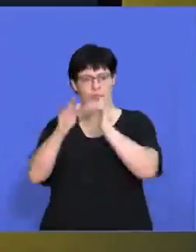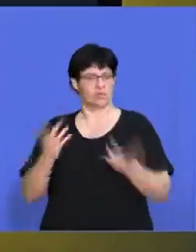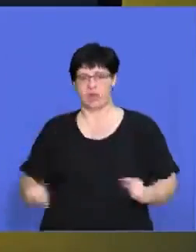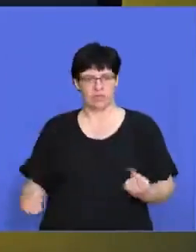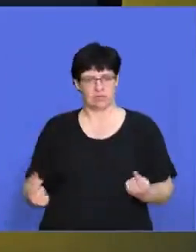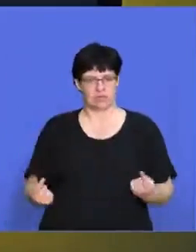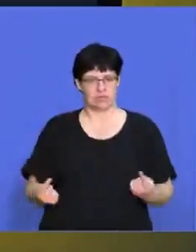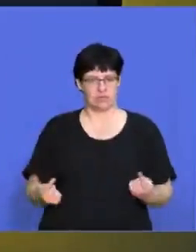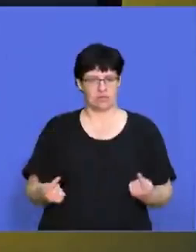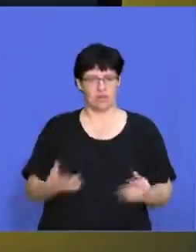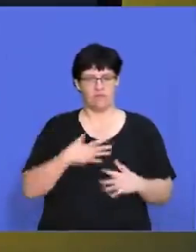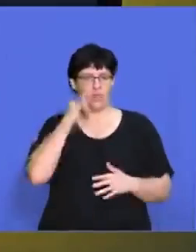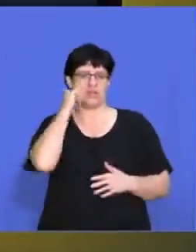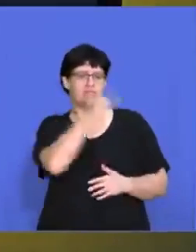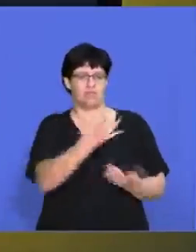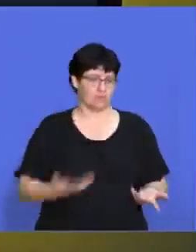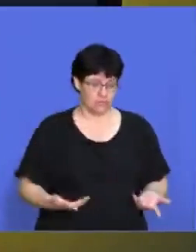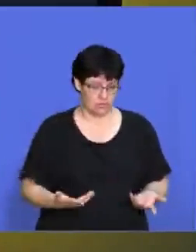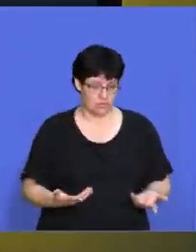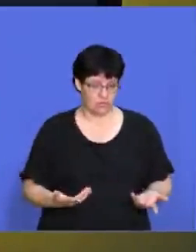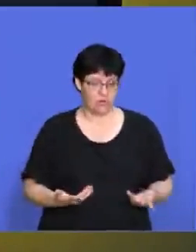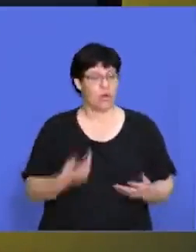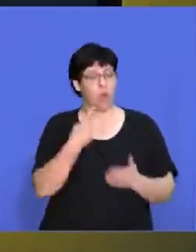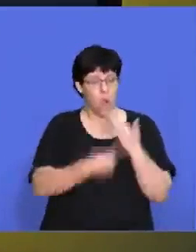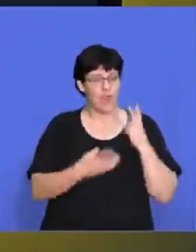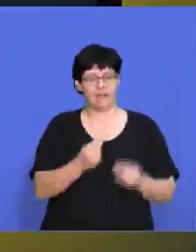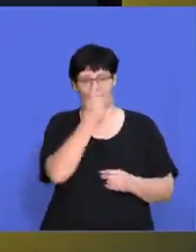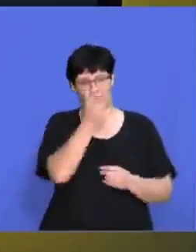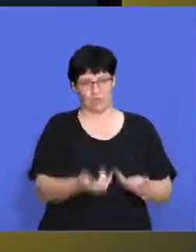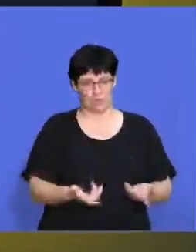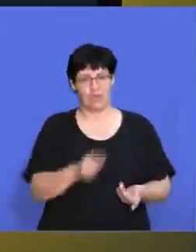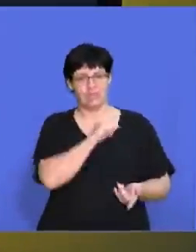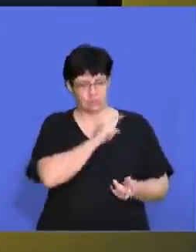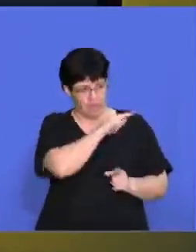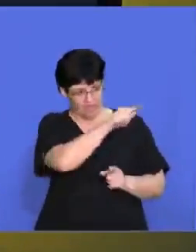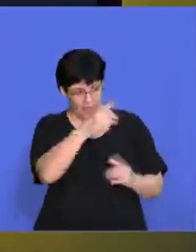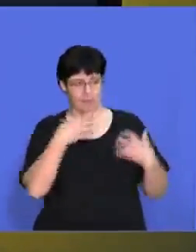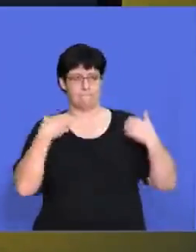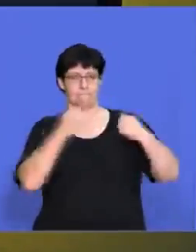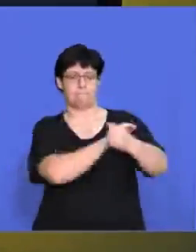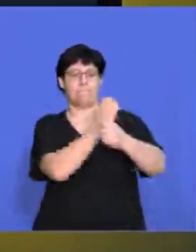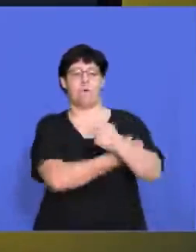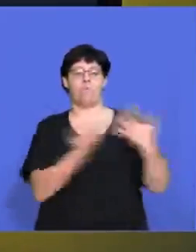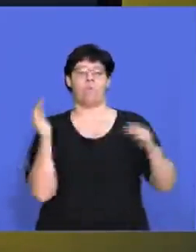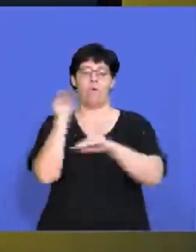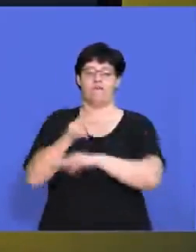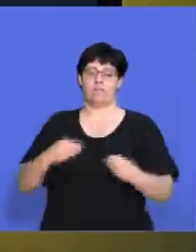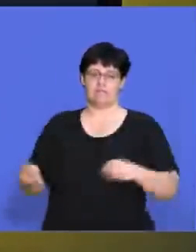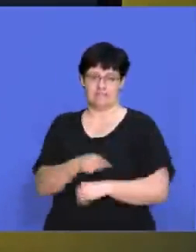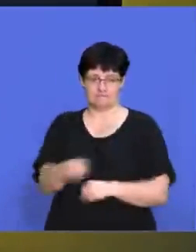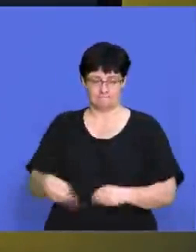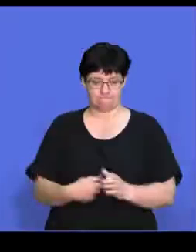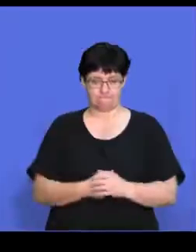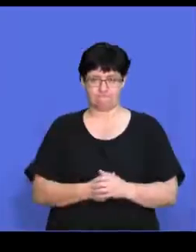for our telecommunication network. There's only a couple, so therefore they have a lot more power over us. And